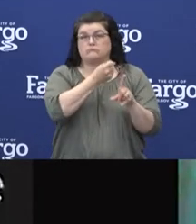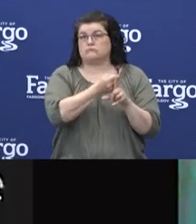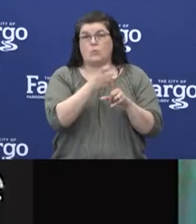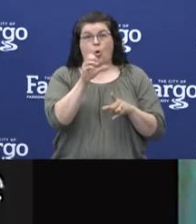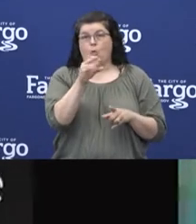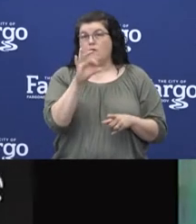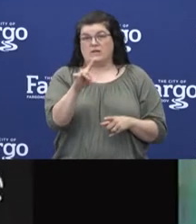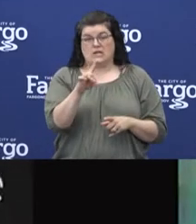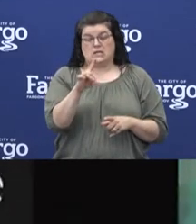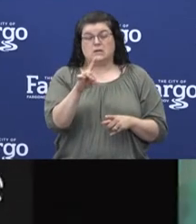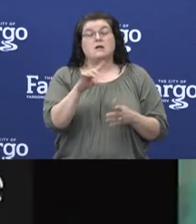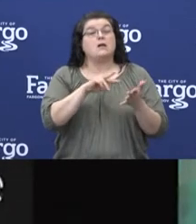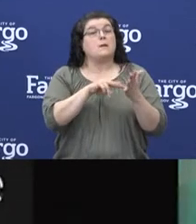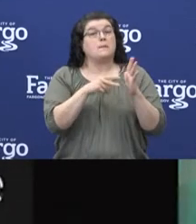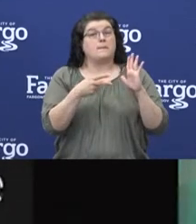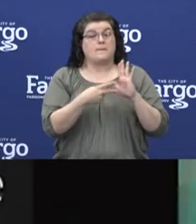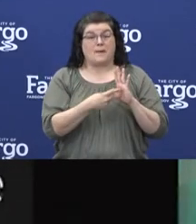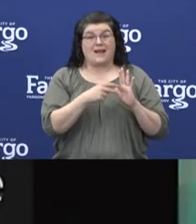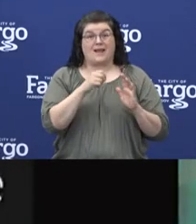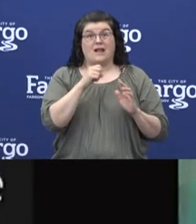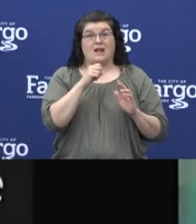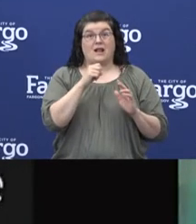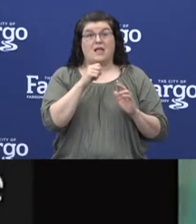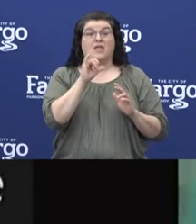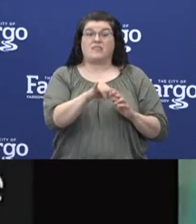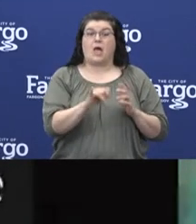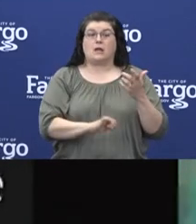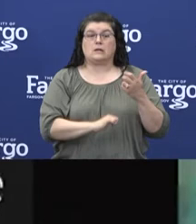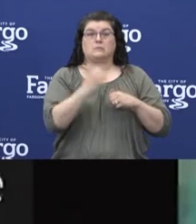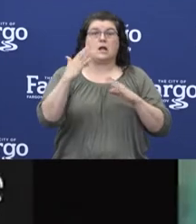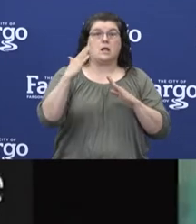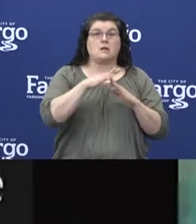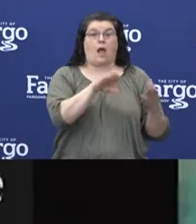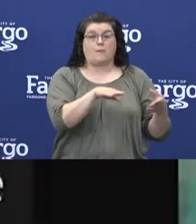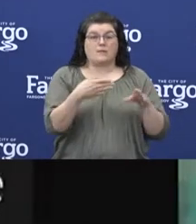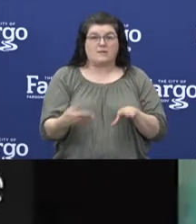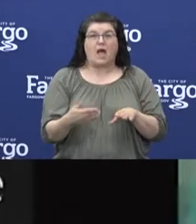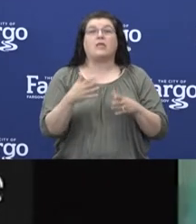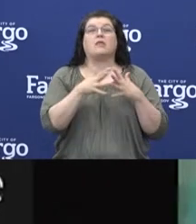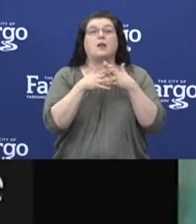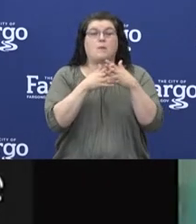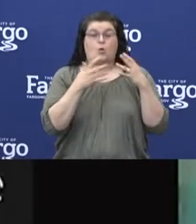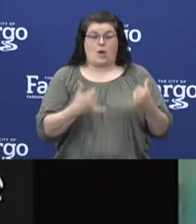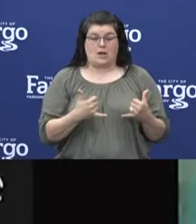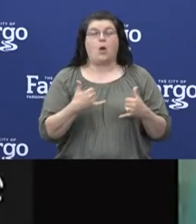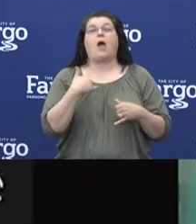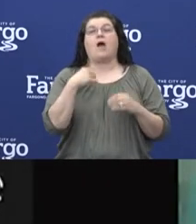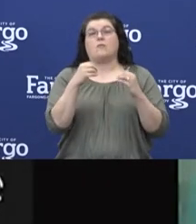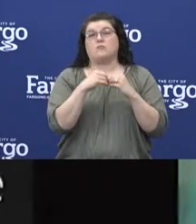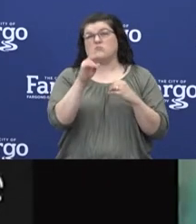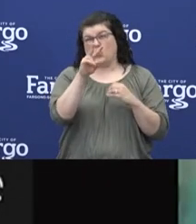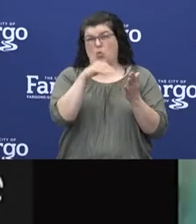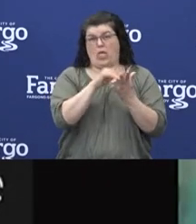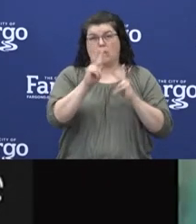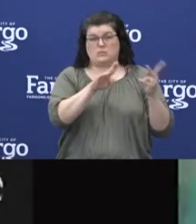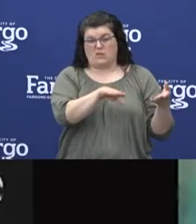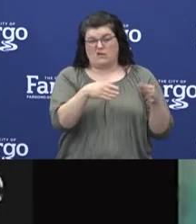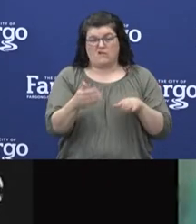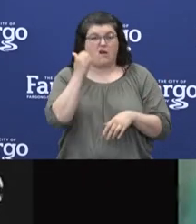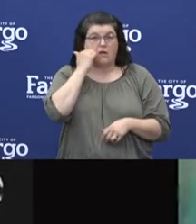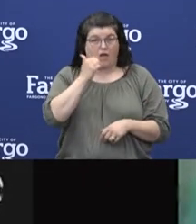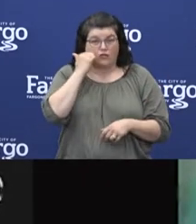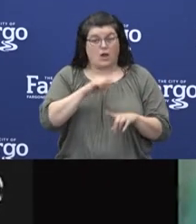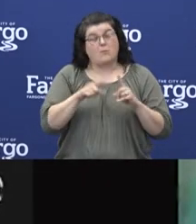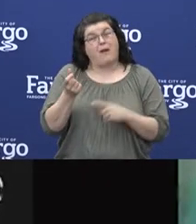Let's not lose sight that COVID-19 is the leading cause of death in America right now, taking 2,000 lives daily. The reality is